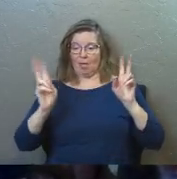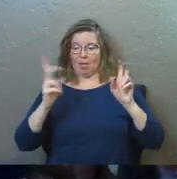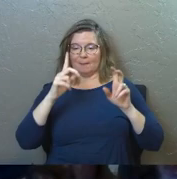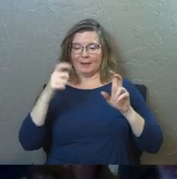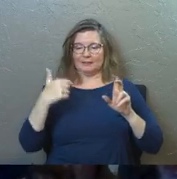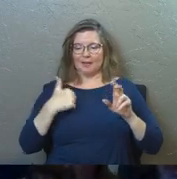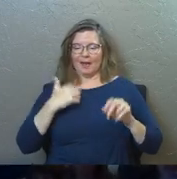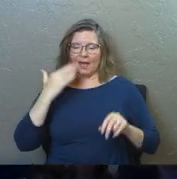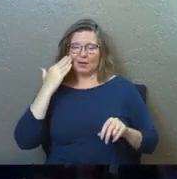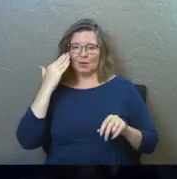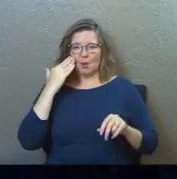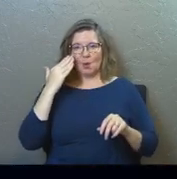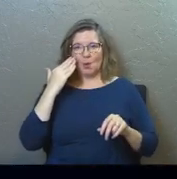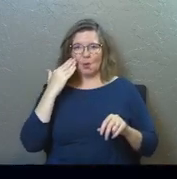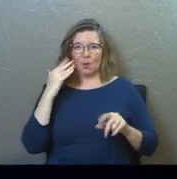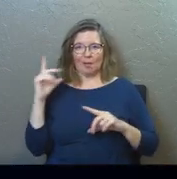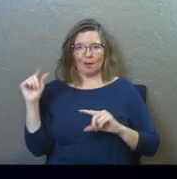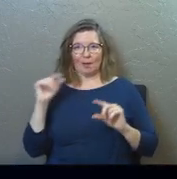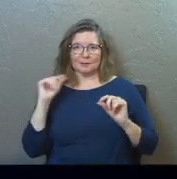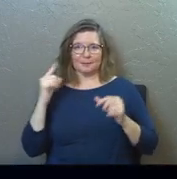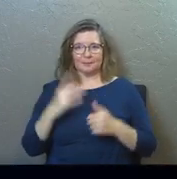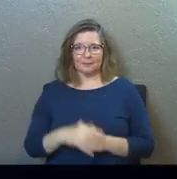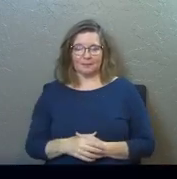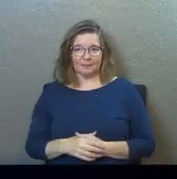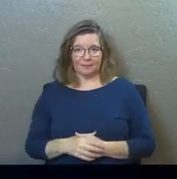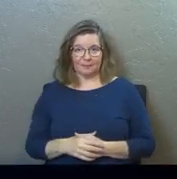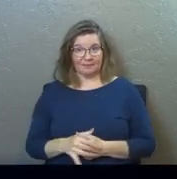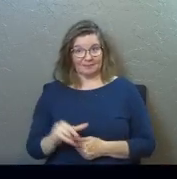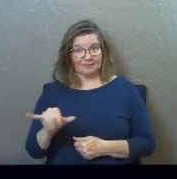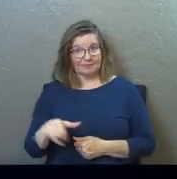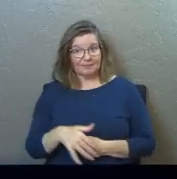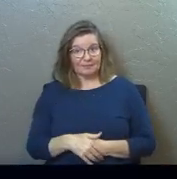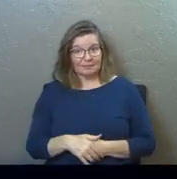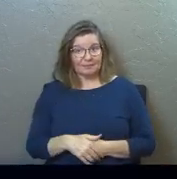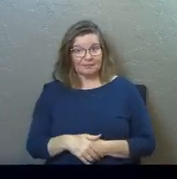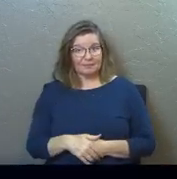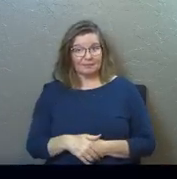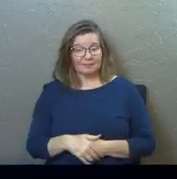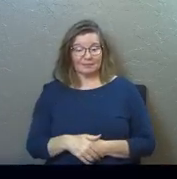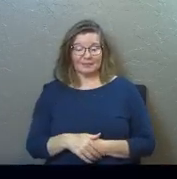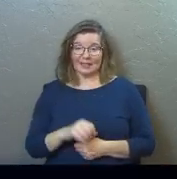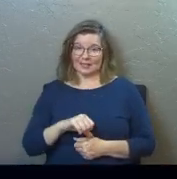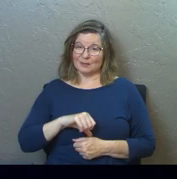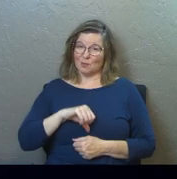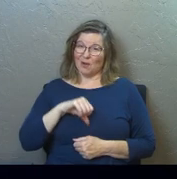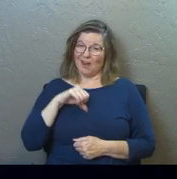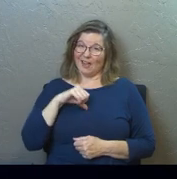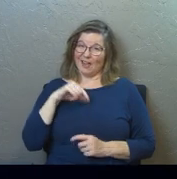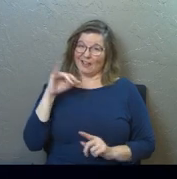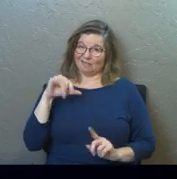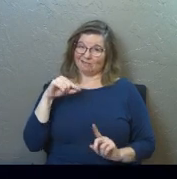because I know the scuttlebutt, it's pride,